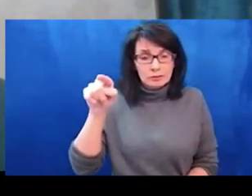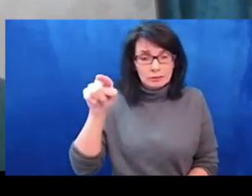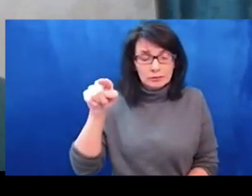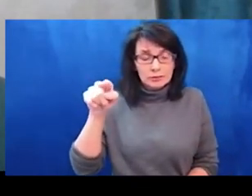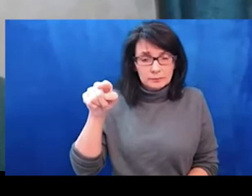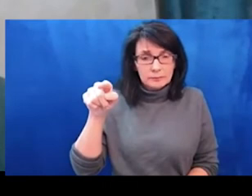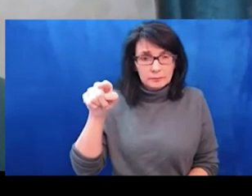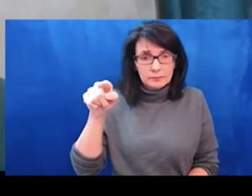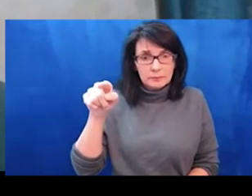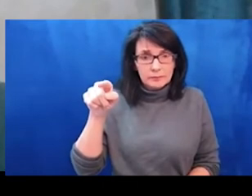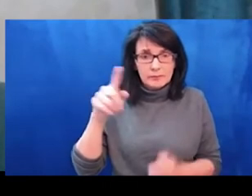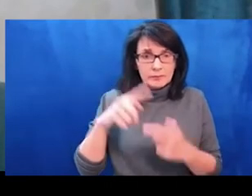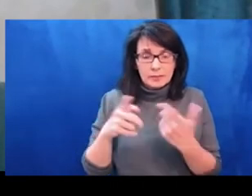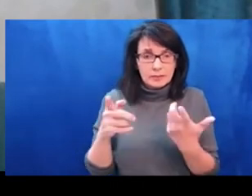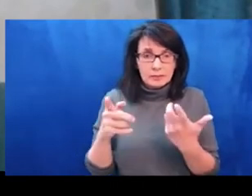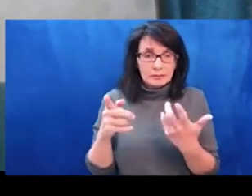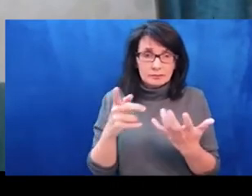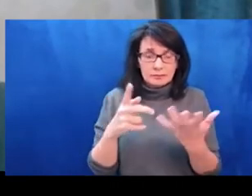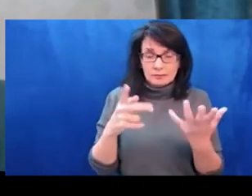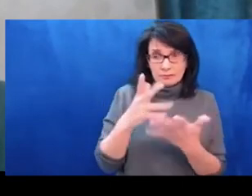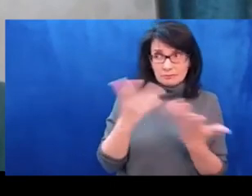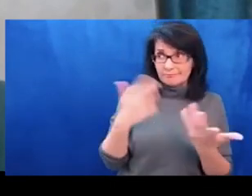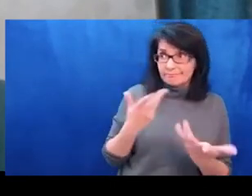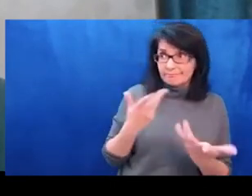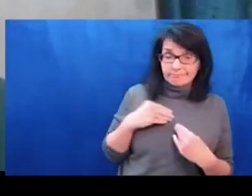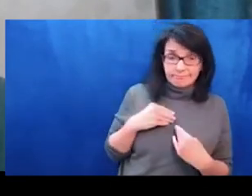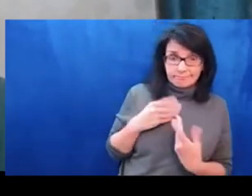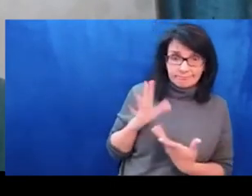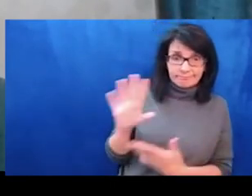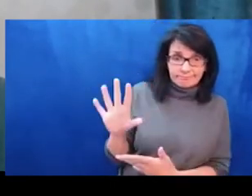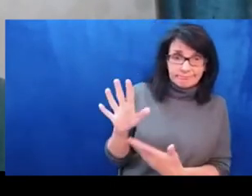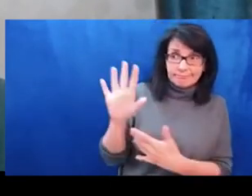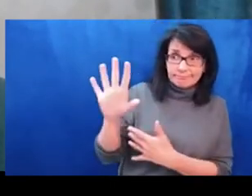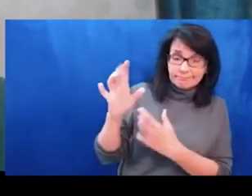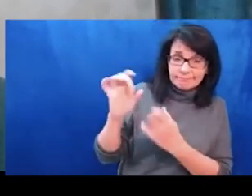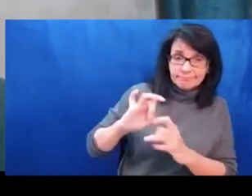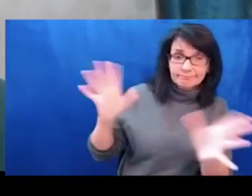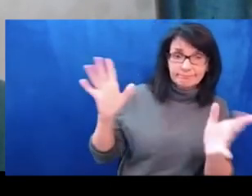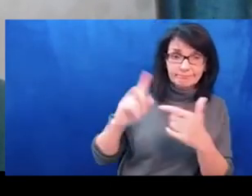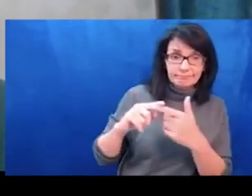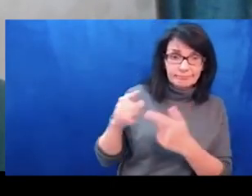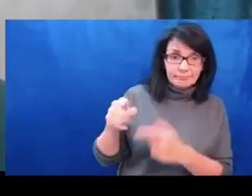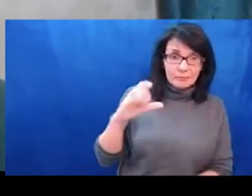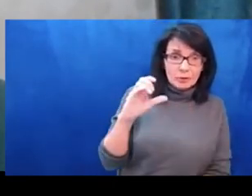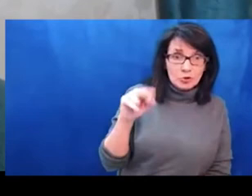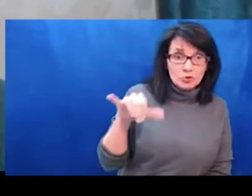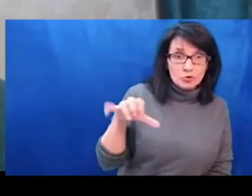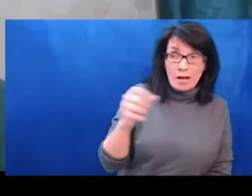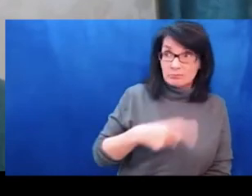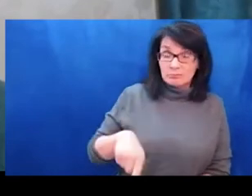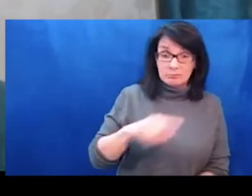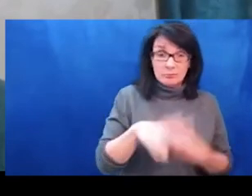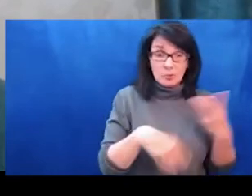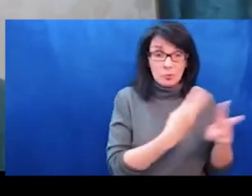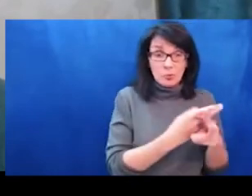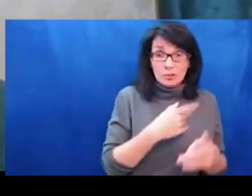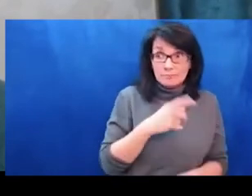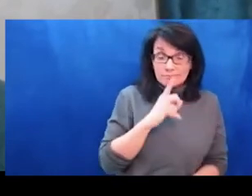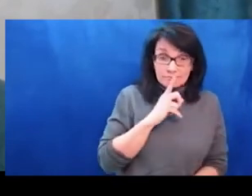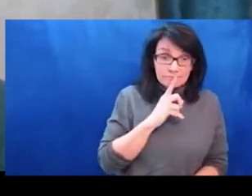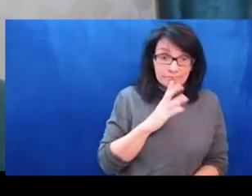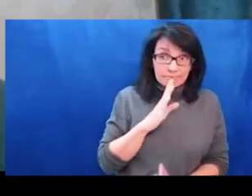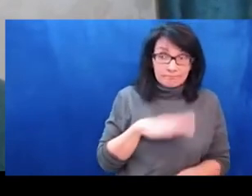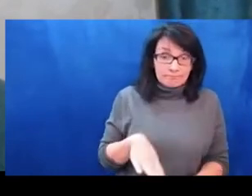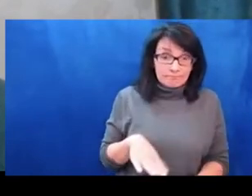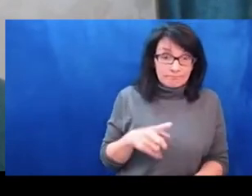like to recreate in Ukraine apparently. In my opinion, the ease in which Vladimir Putin was allowed to